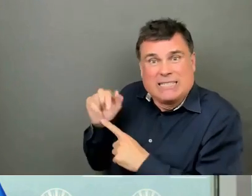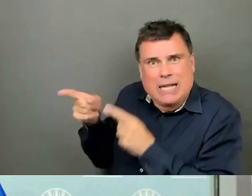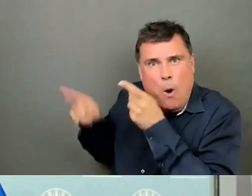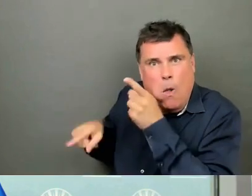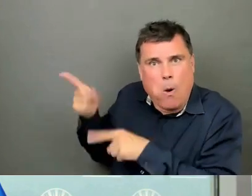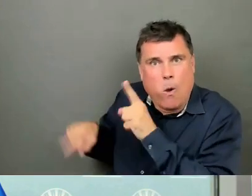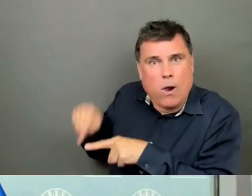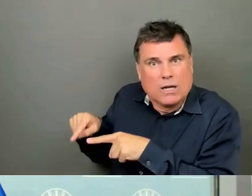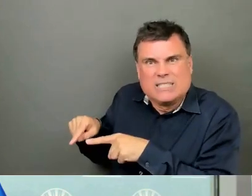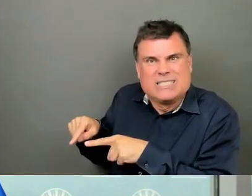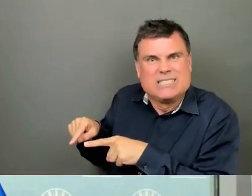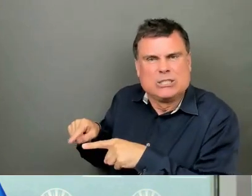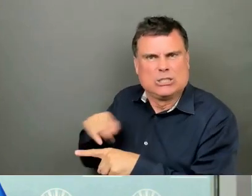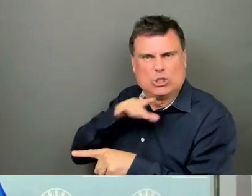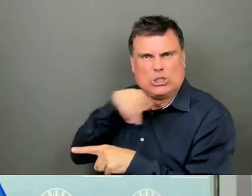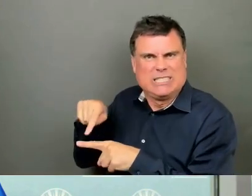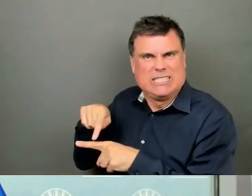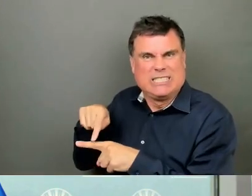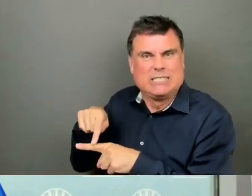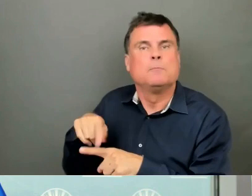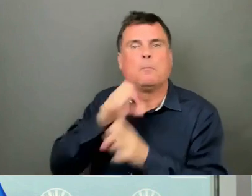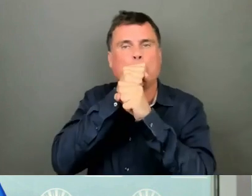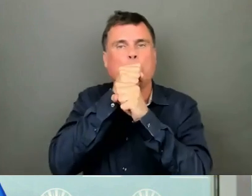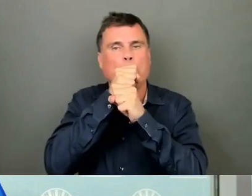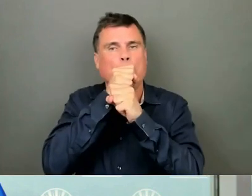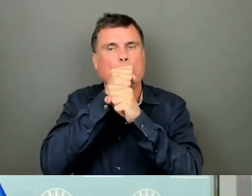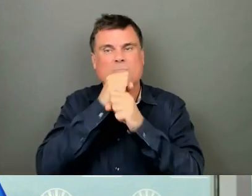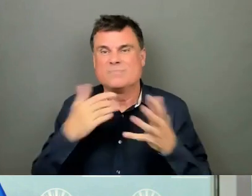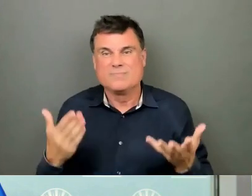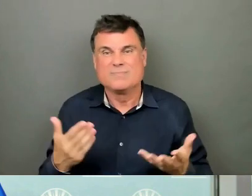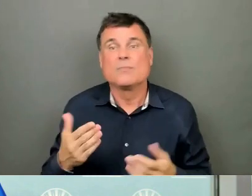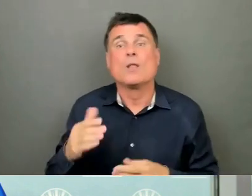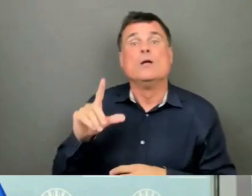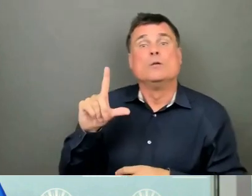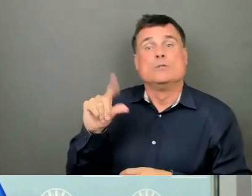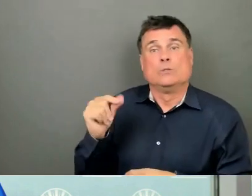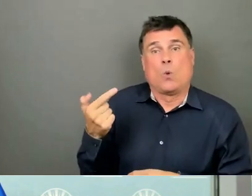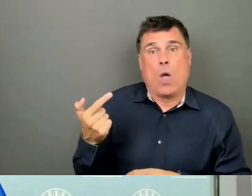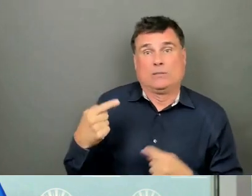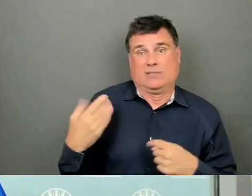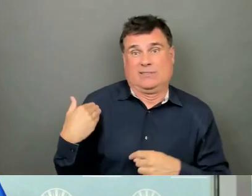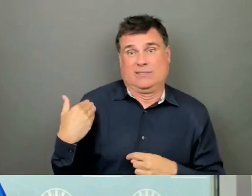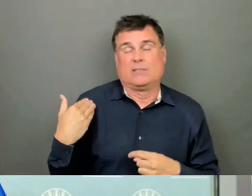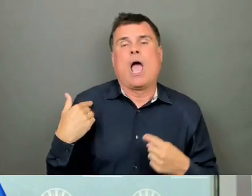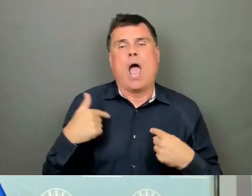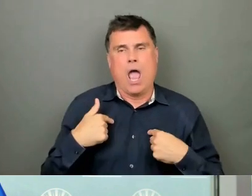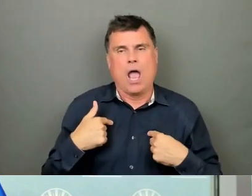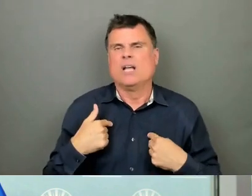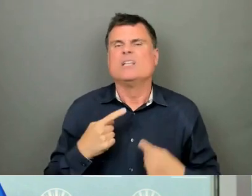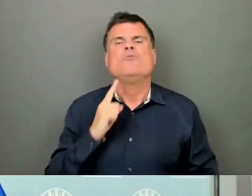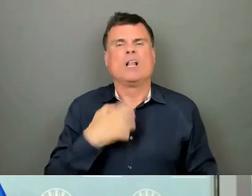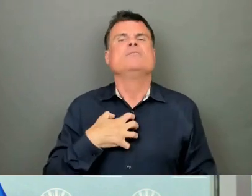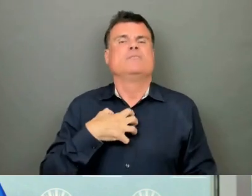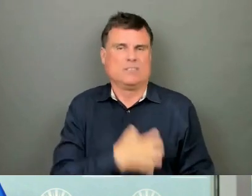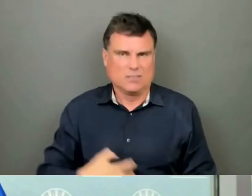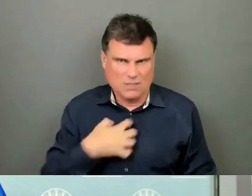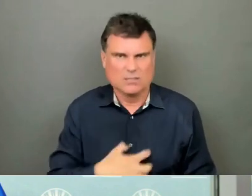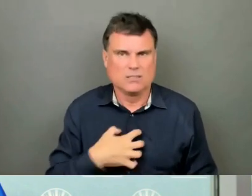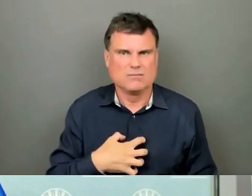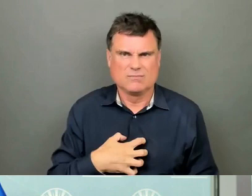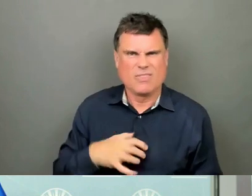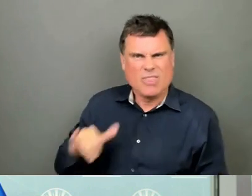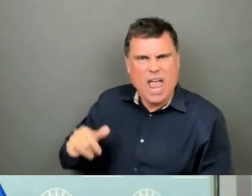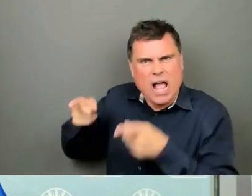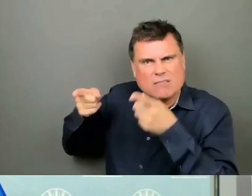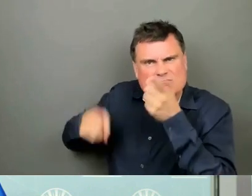In March of 2021, I made some comments in the media explaining how disgusted I was by this deal, and expressing my